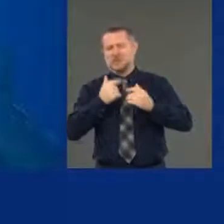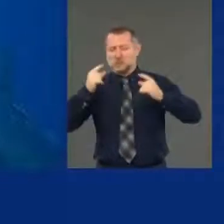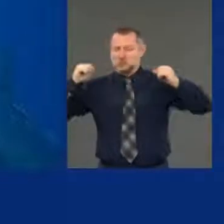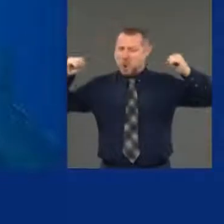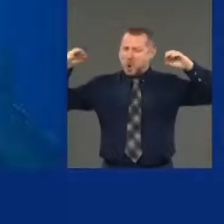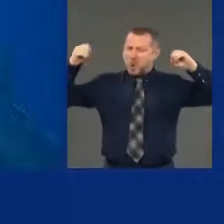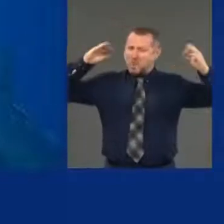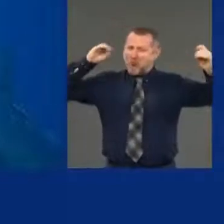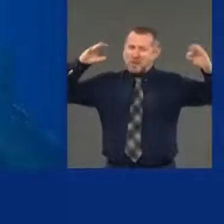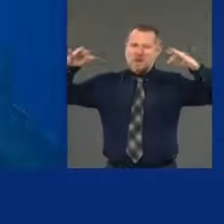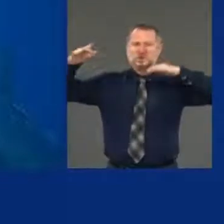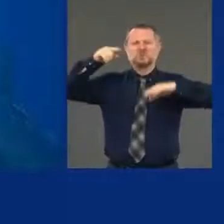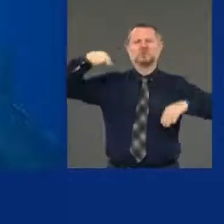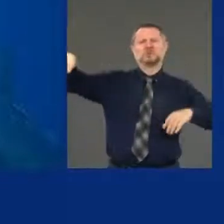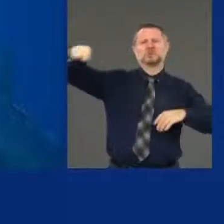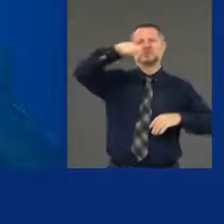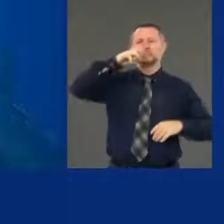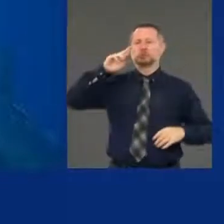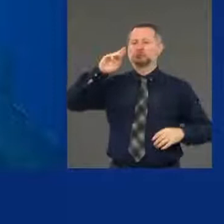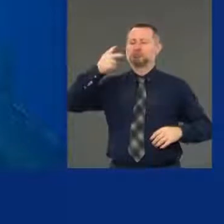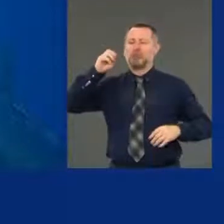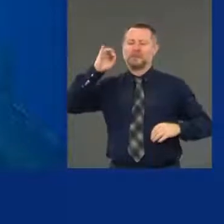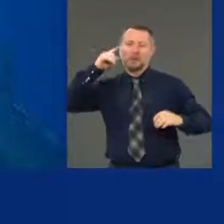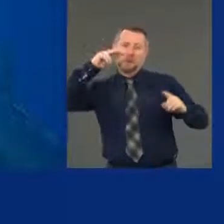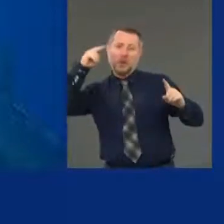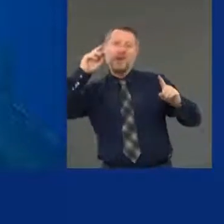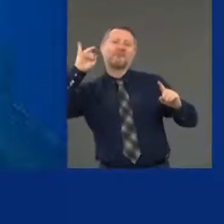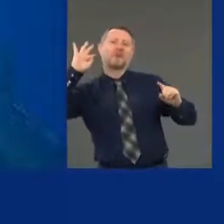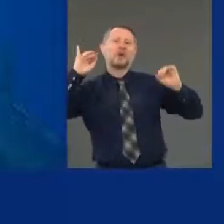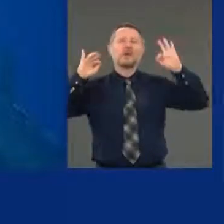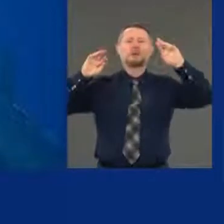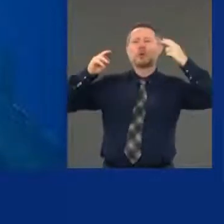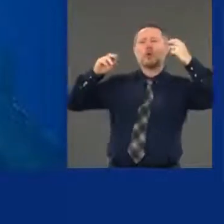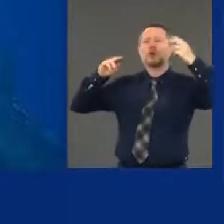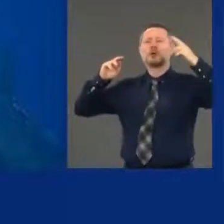extreme and so partisan and so reckless.